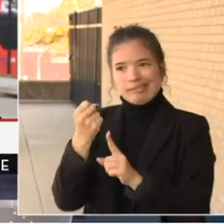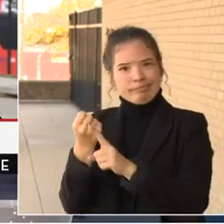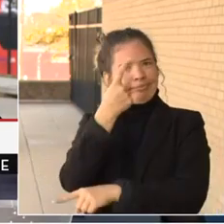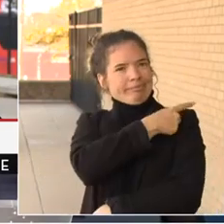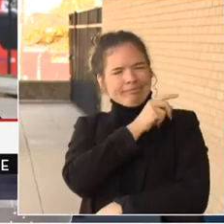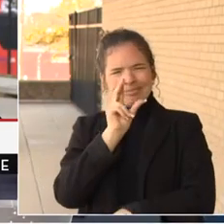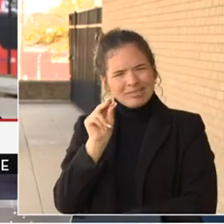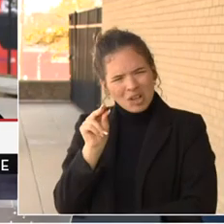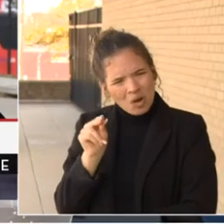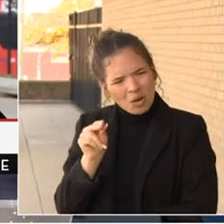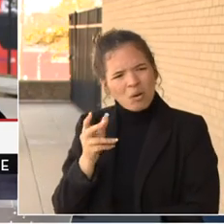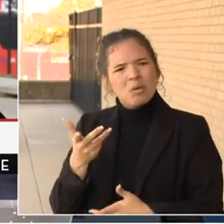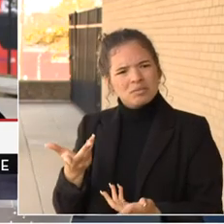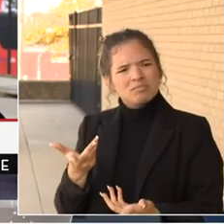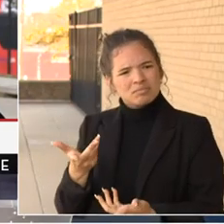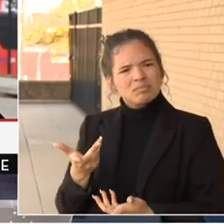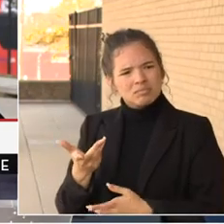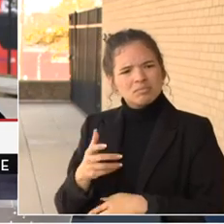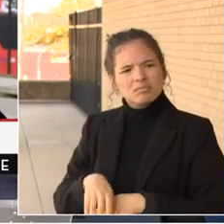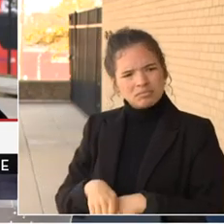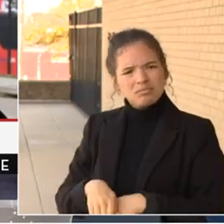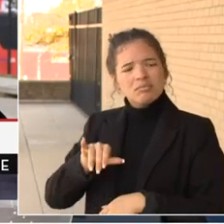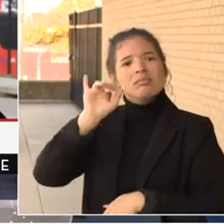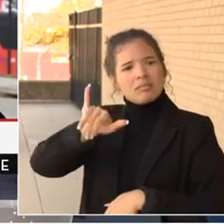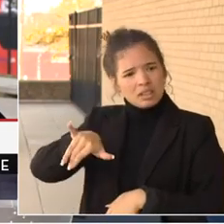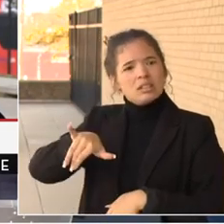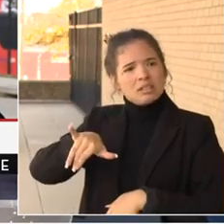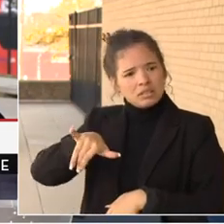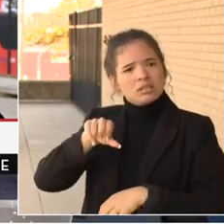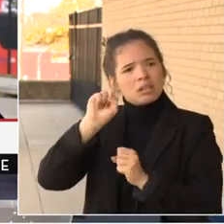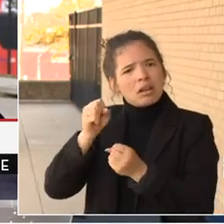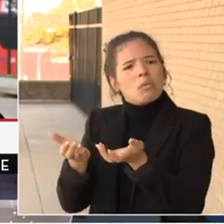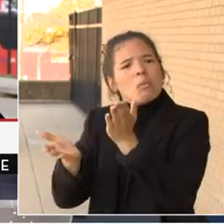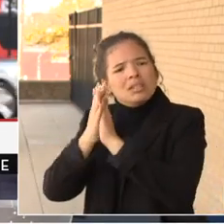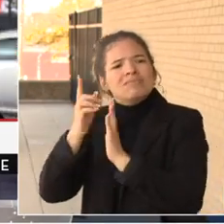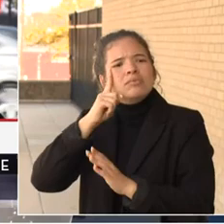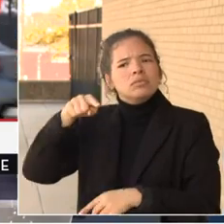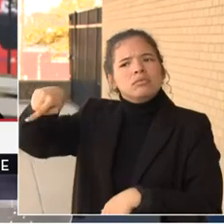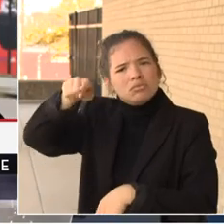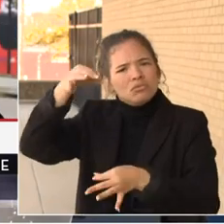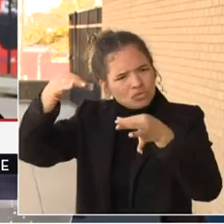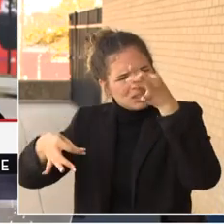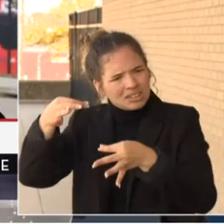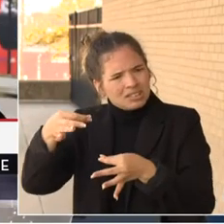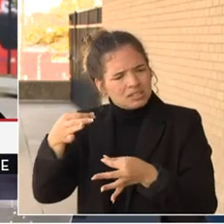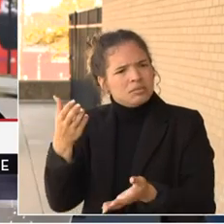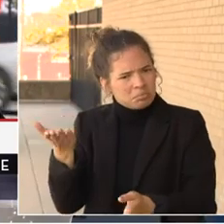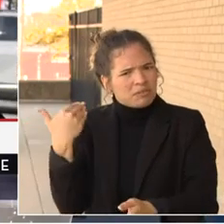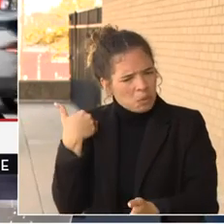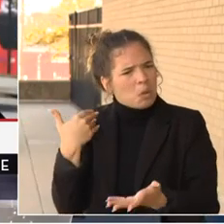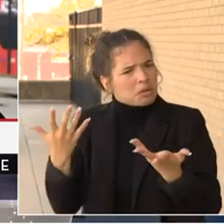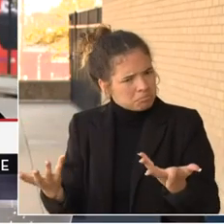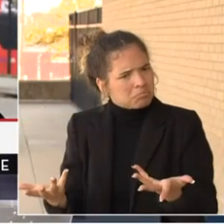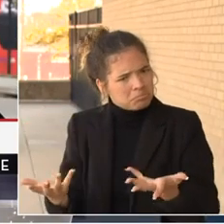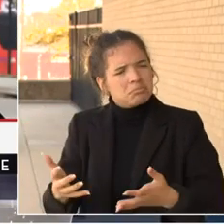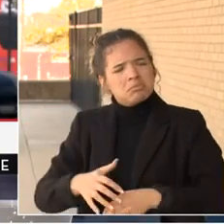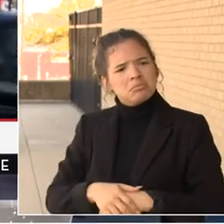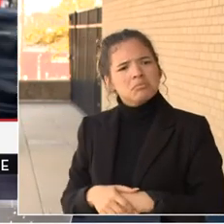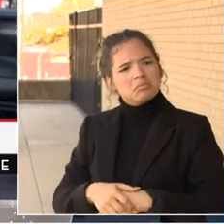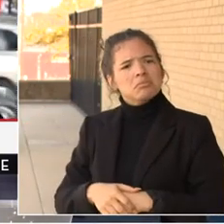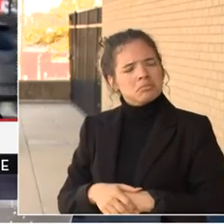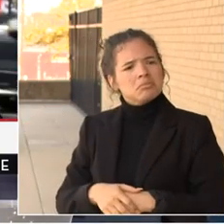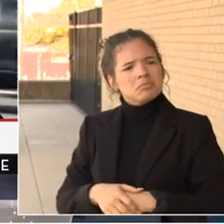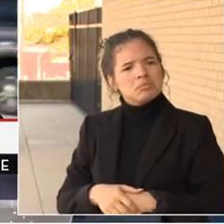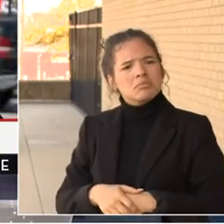these types of trials were jury demandable. Uh, I think it's not a question of whether or not, um, it should